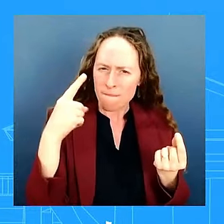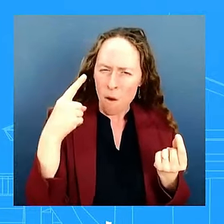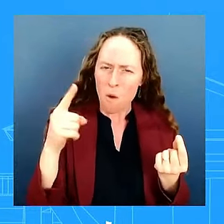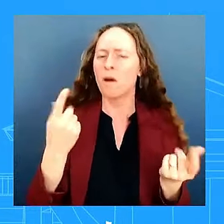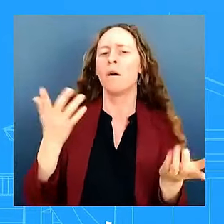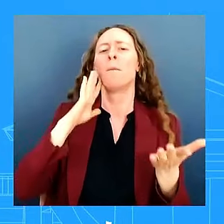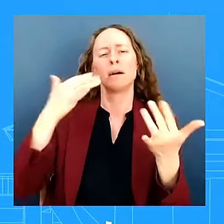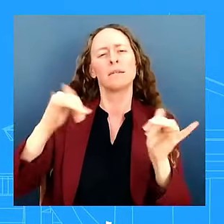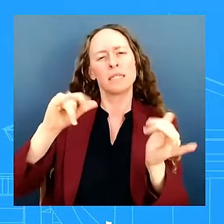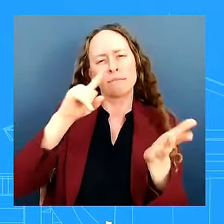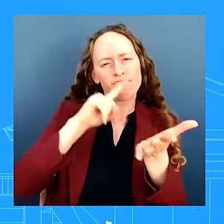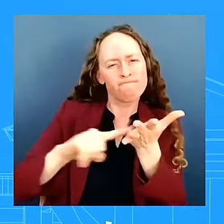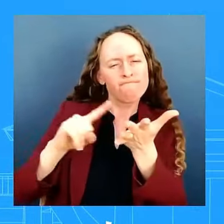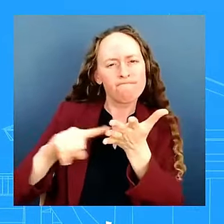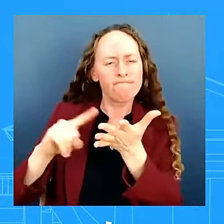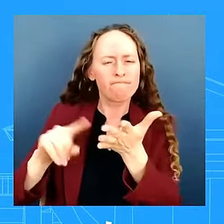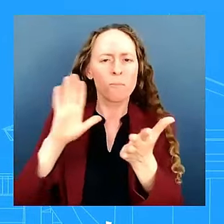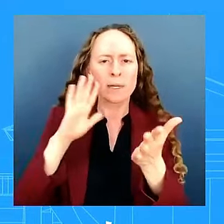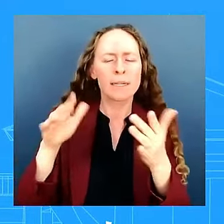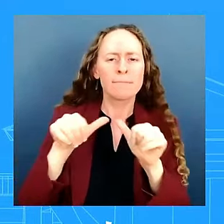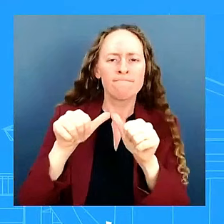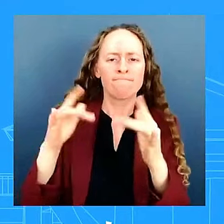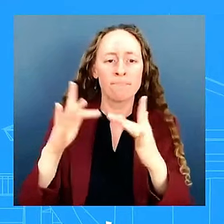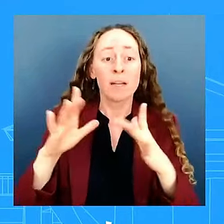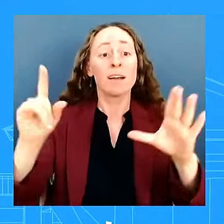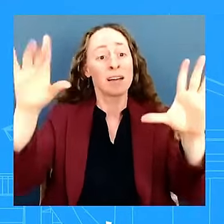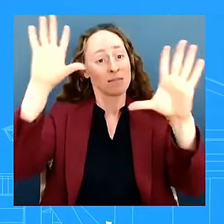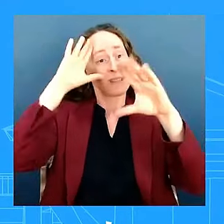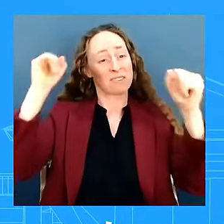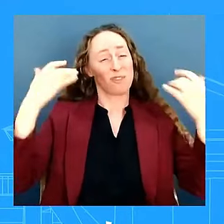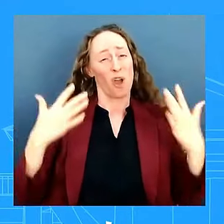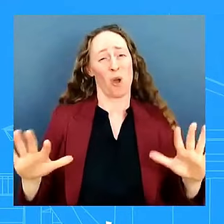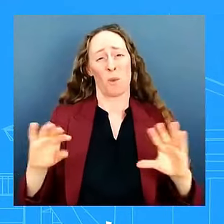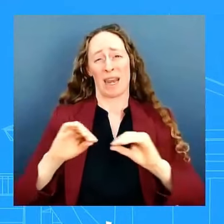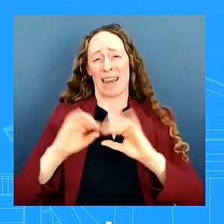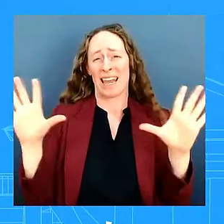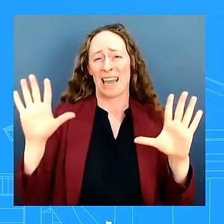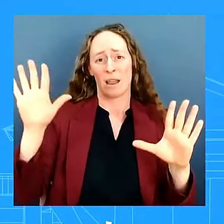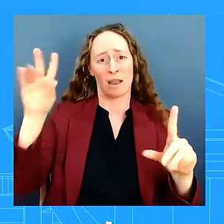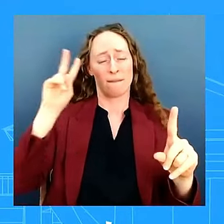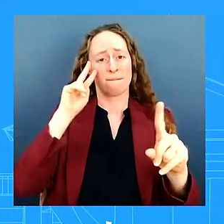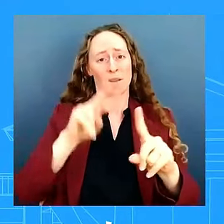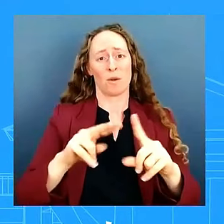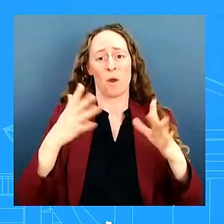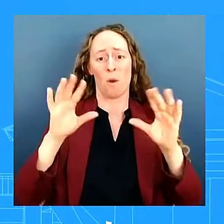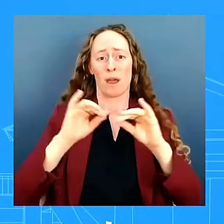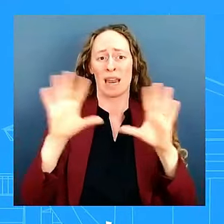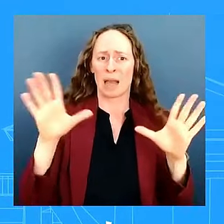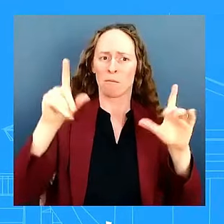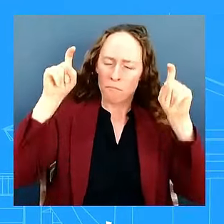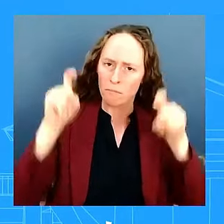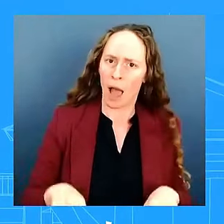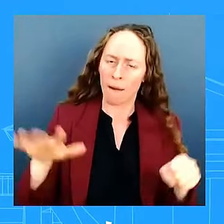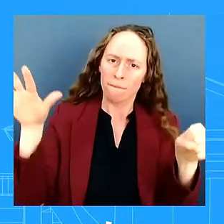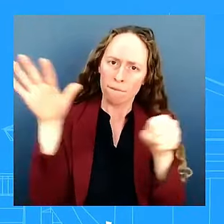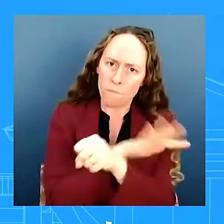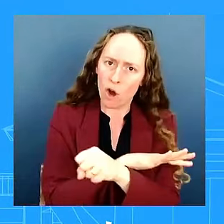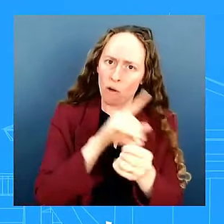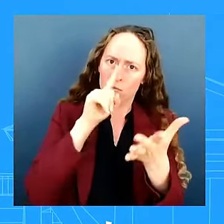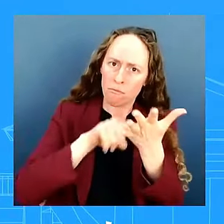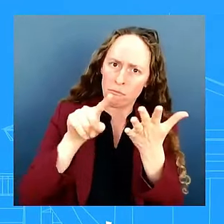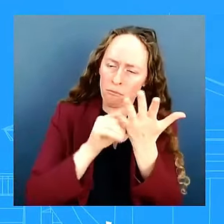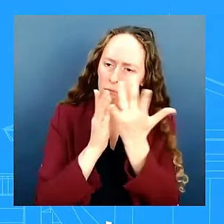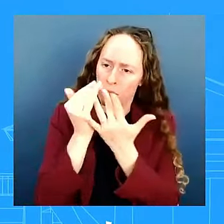the president has been clear he has been clear as well that there needs to be full accountability as well we need to see full accountability